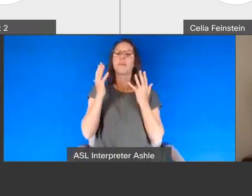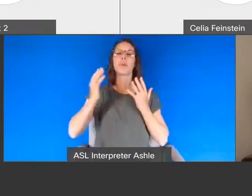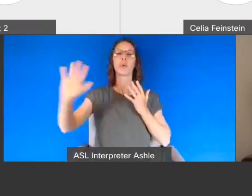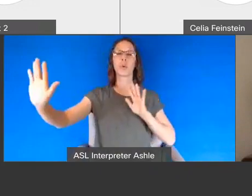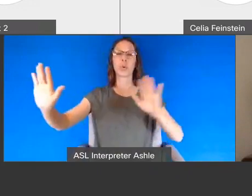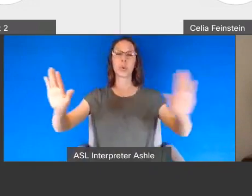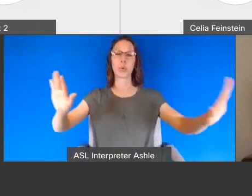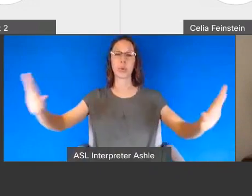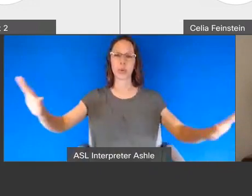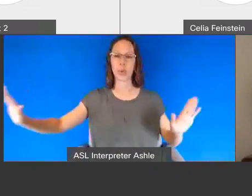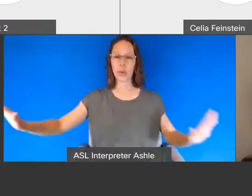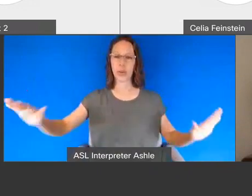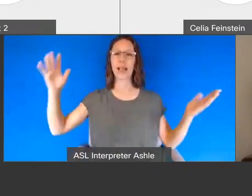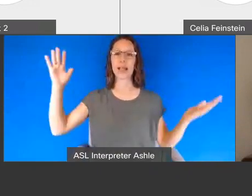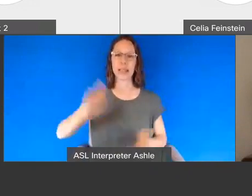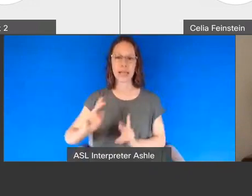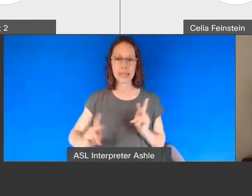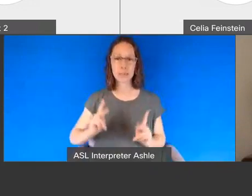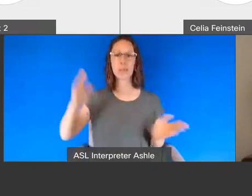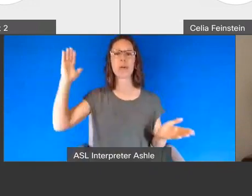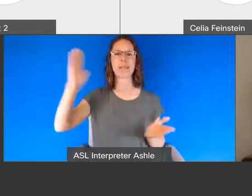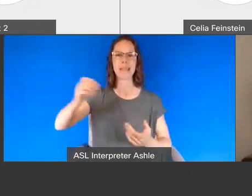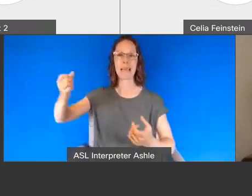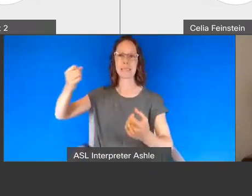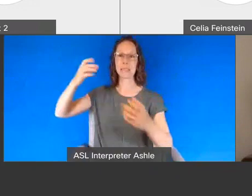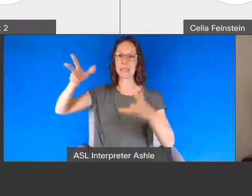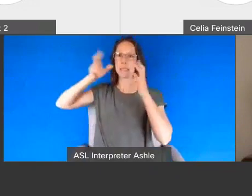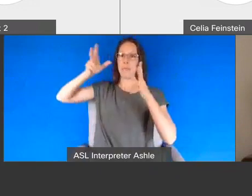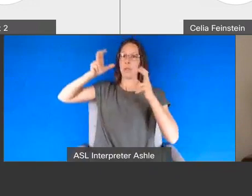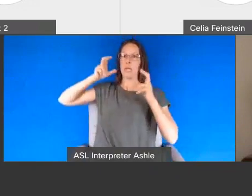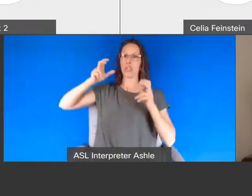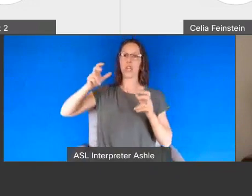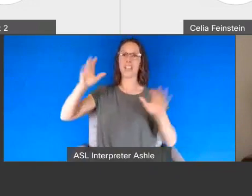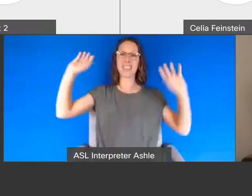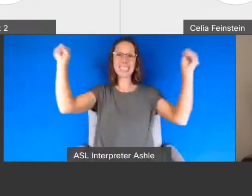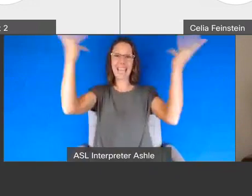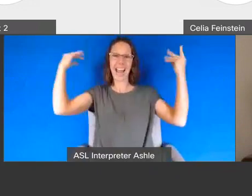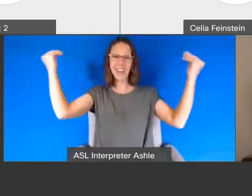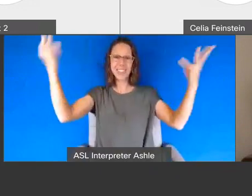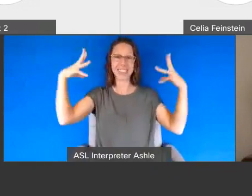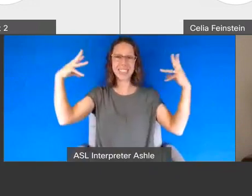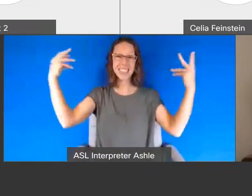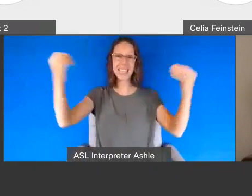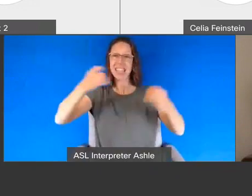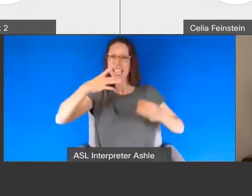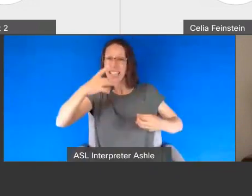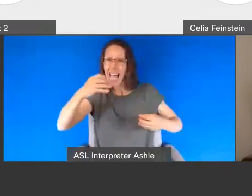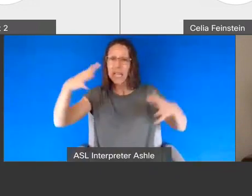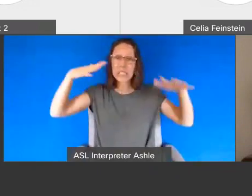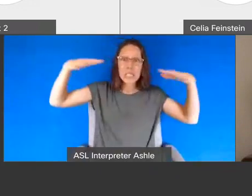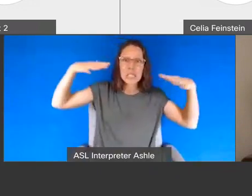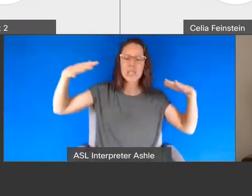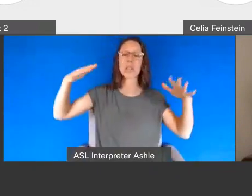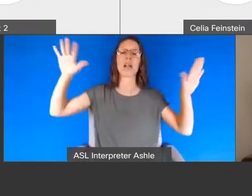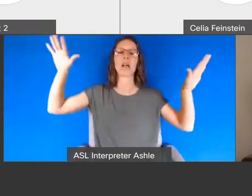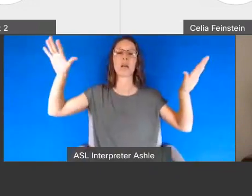having fewer people around means less stimulation turning off the sirens and the lights a lot of individuals